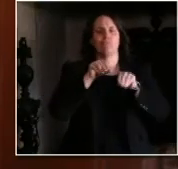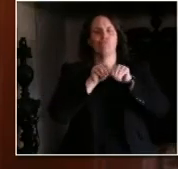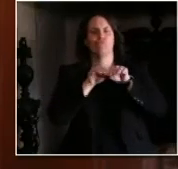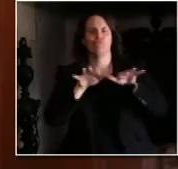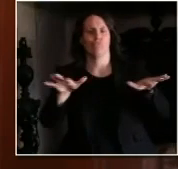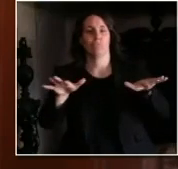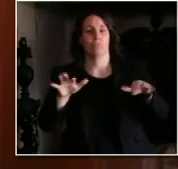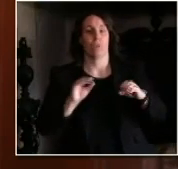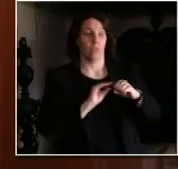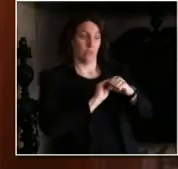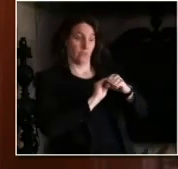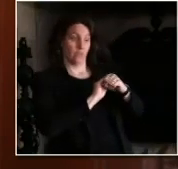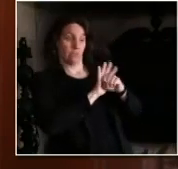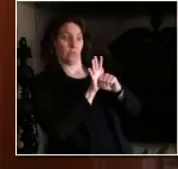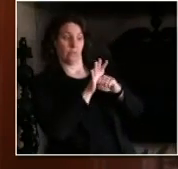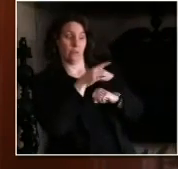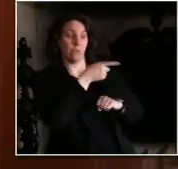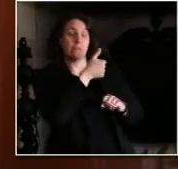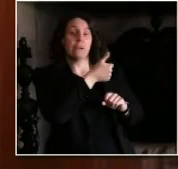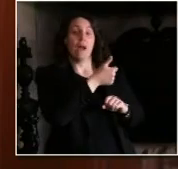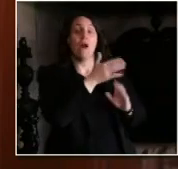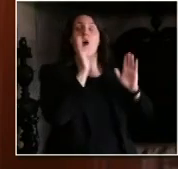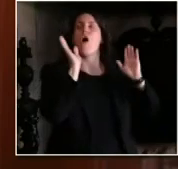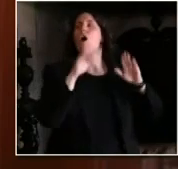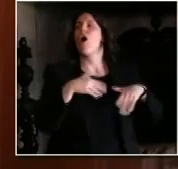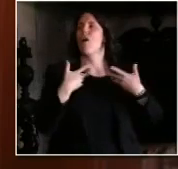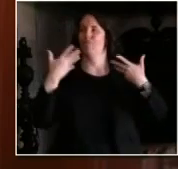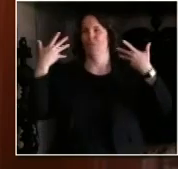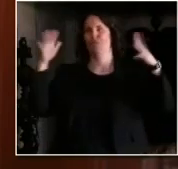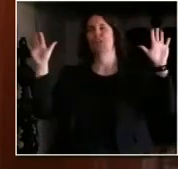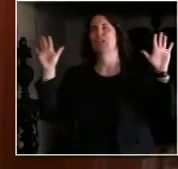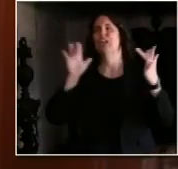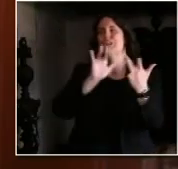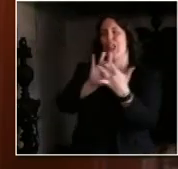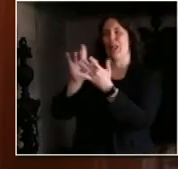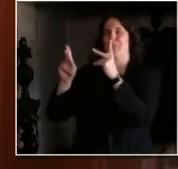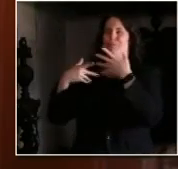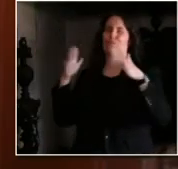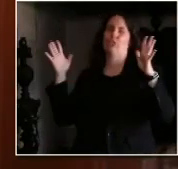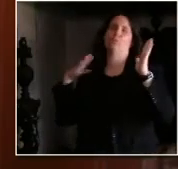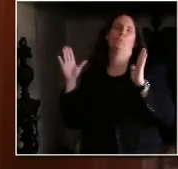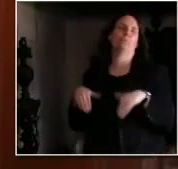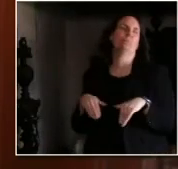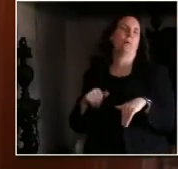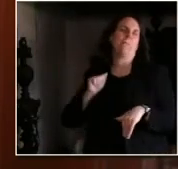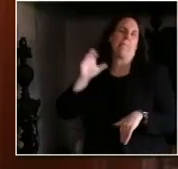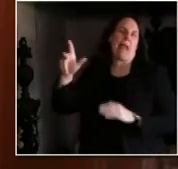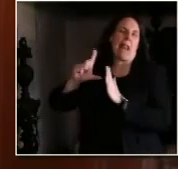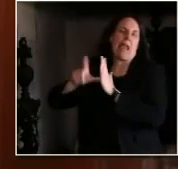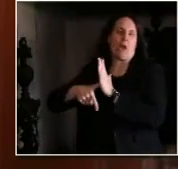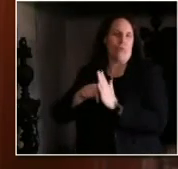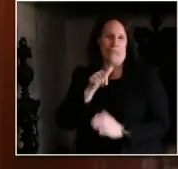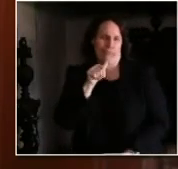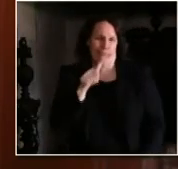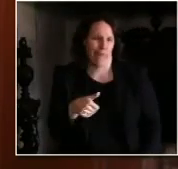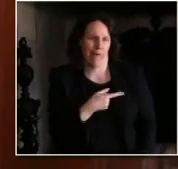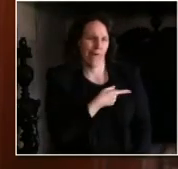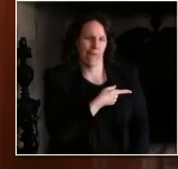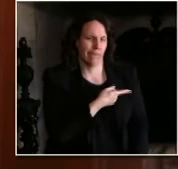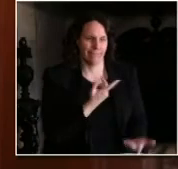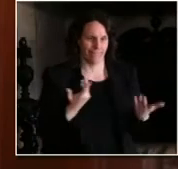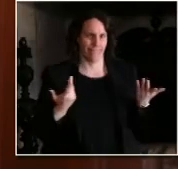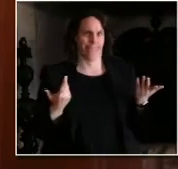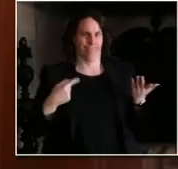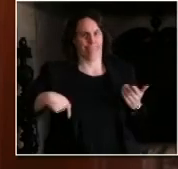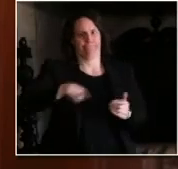dial. The more disciplined we are now, the faster we can turn it. Now, I want to be honest with you folks. Things won't